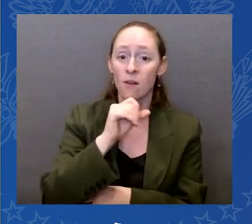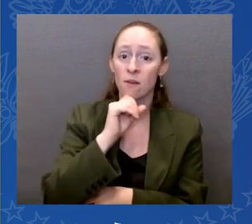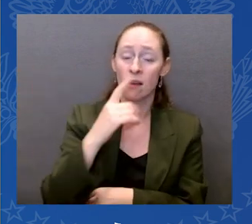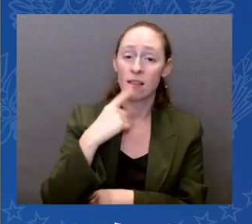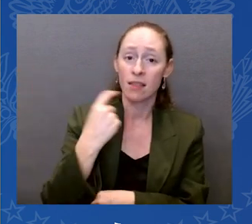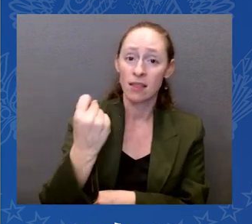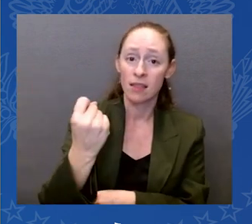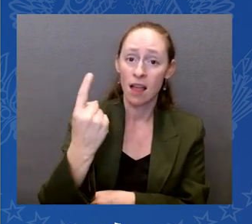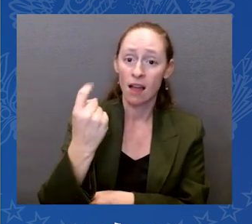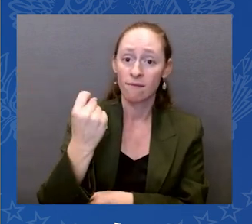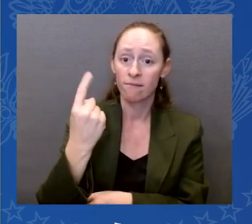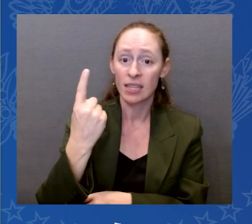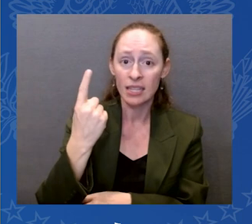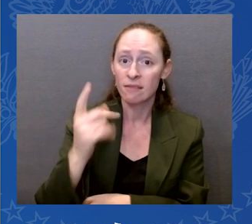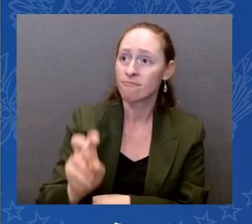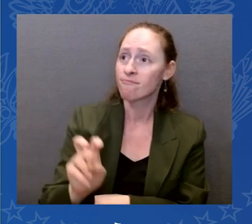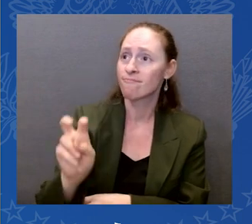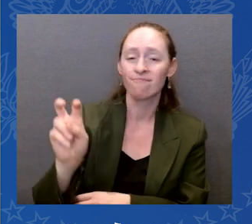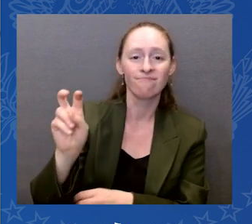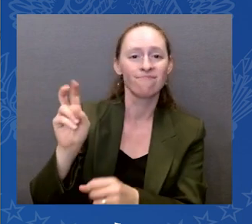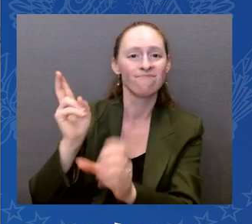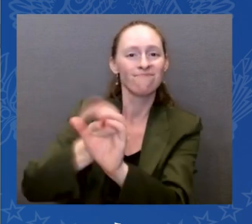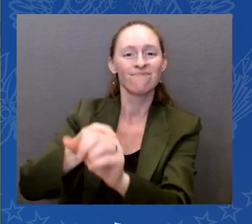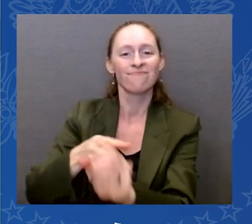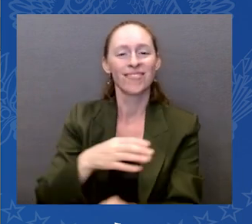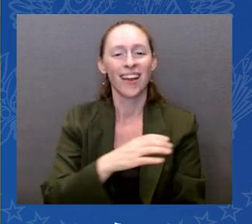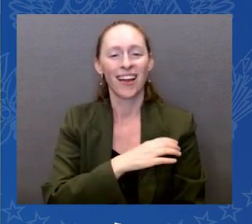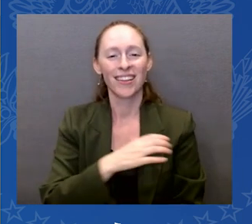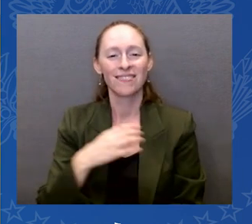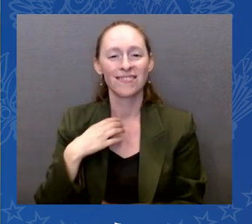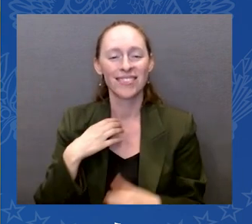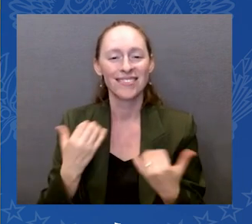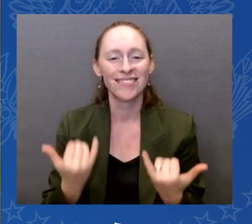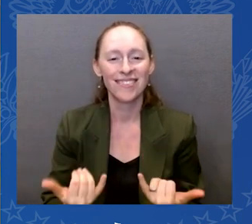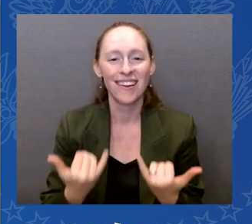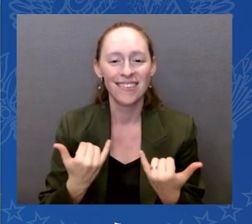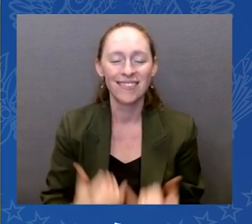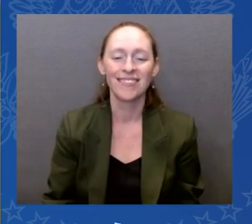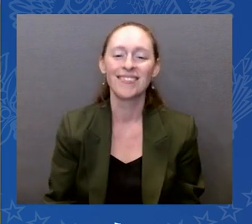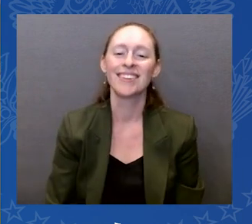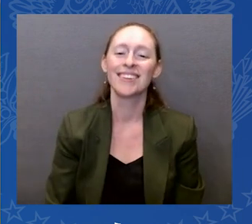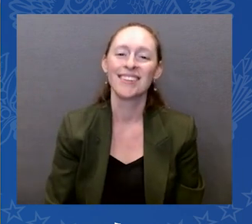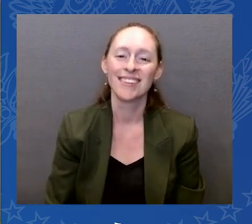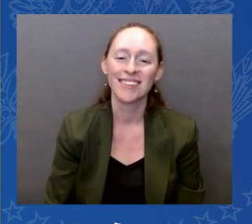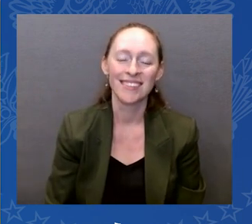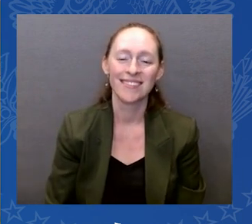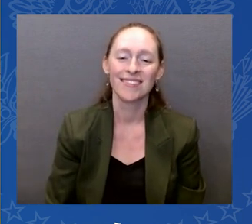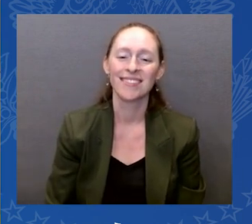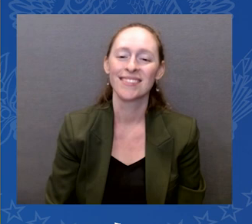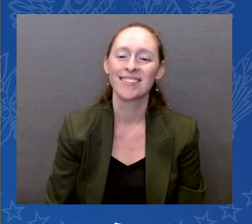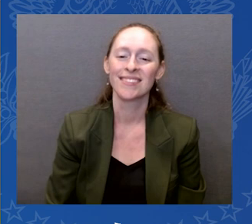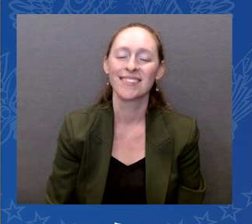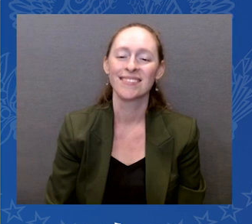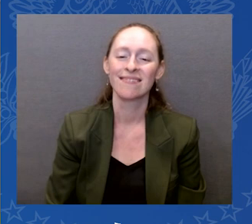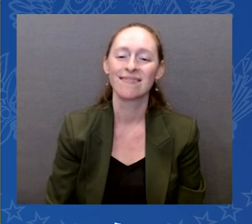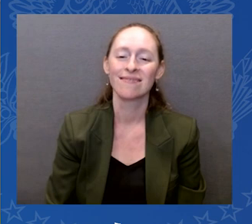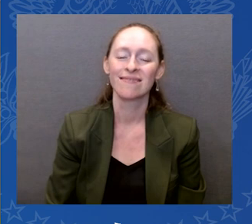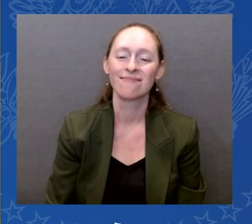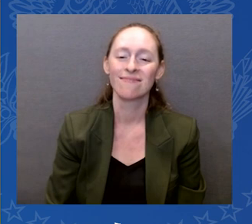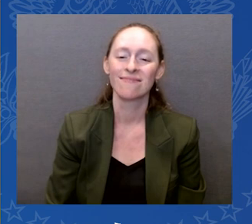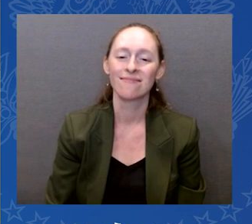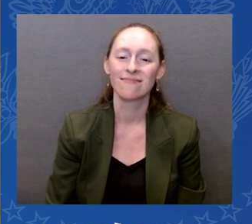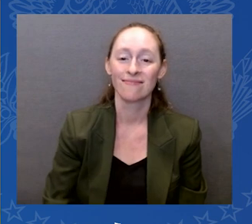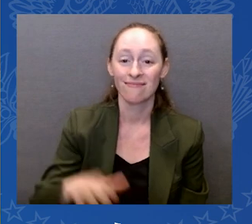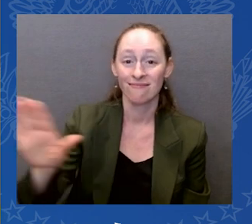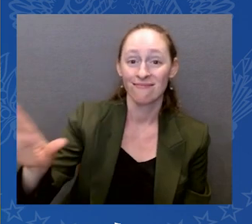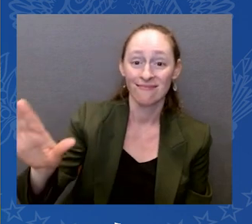Lucille, a house icon of three decades, grandmother of the DREAM Act, you know, Congress is going to miss you both. Members of my